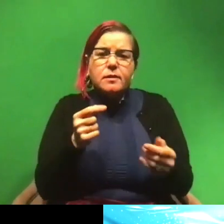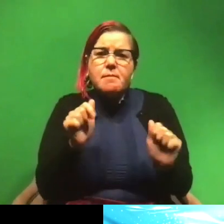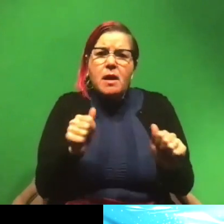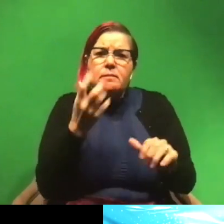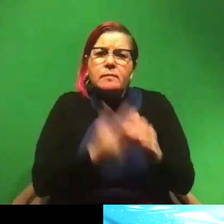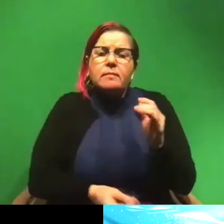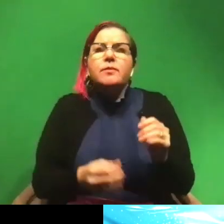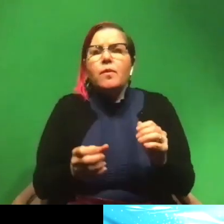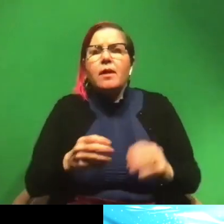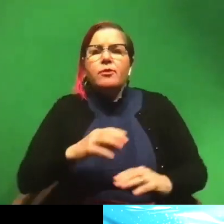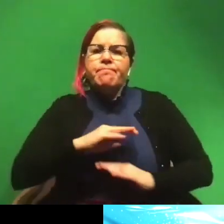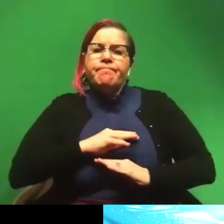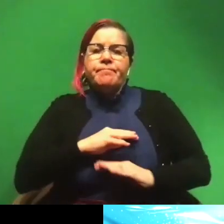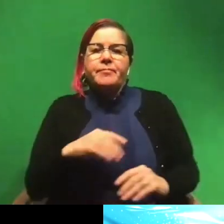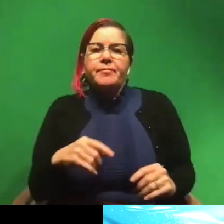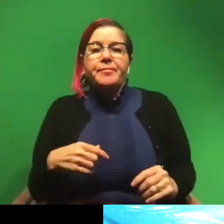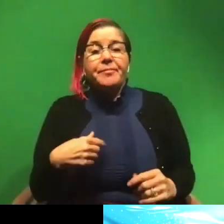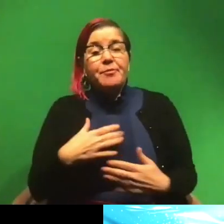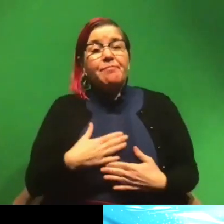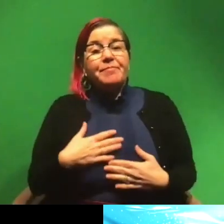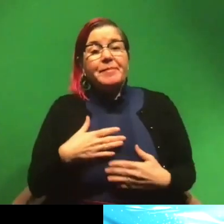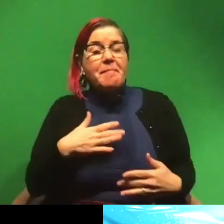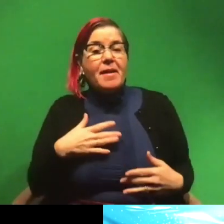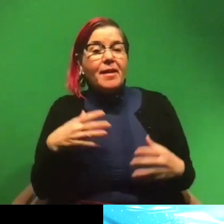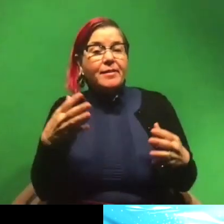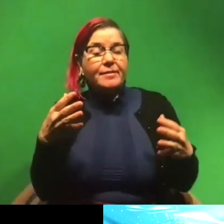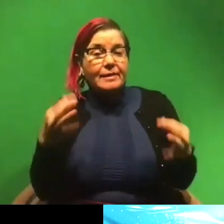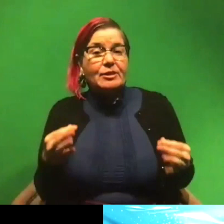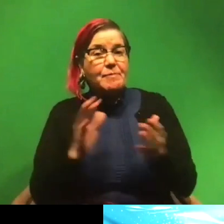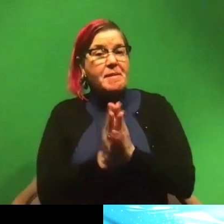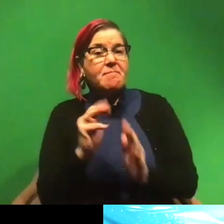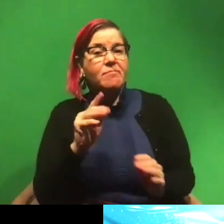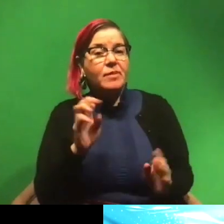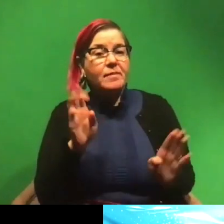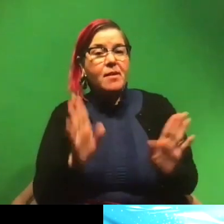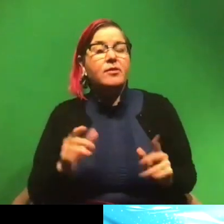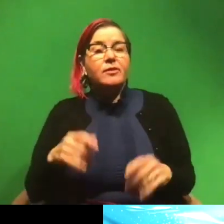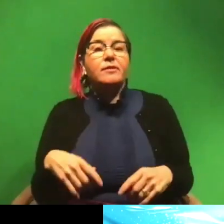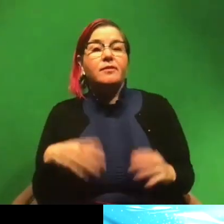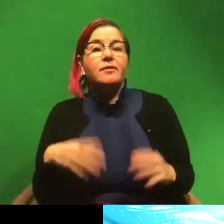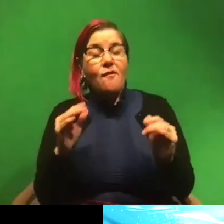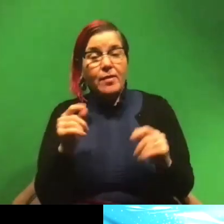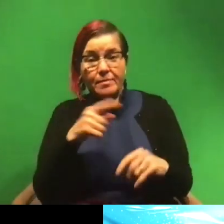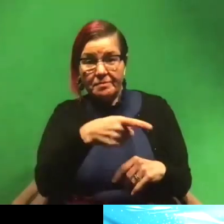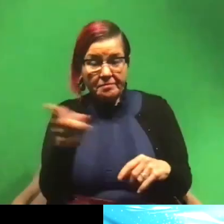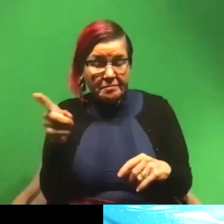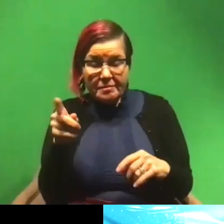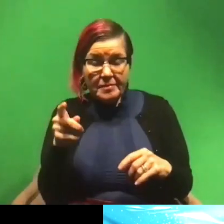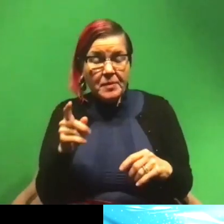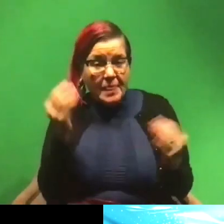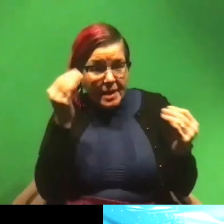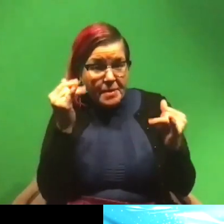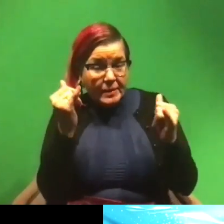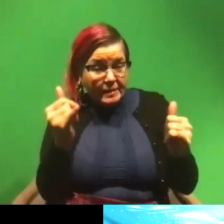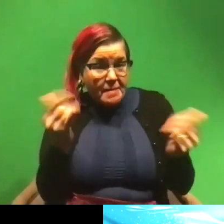fulfilling. So I'm very pleased with my choice to become a marine biologist. And hopefully some people out there are thinking about